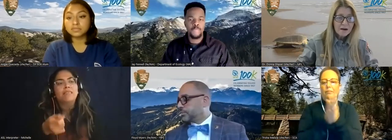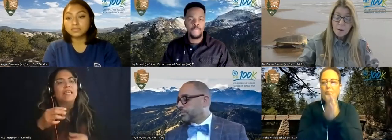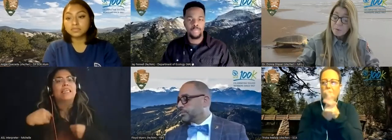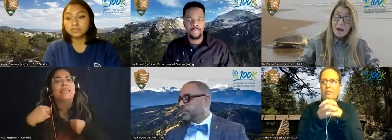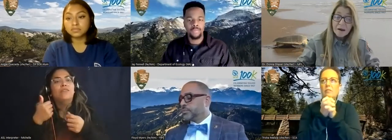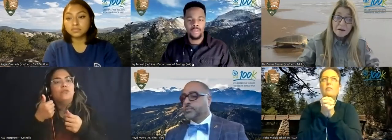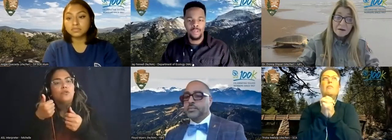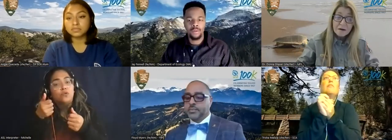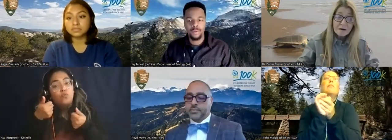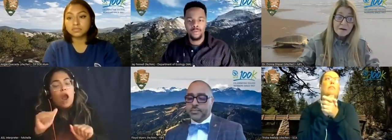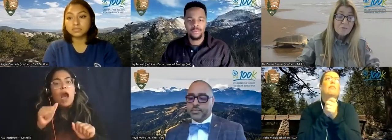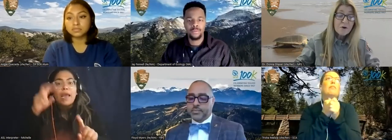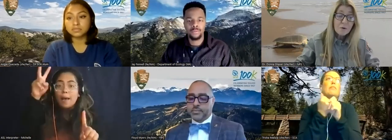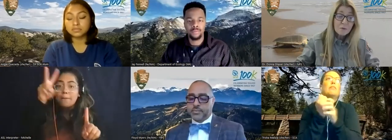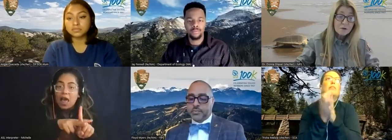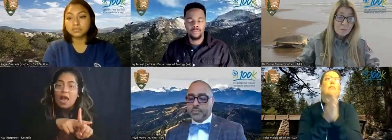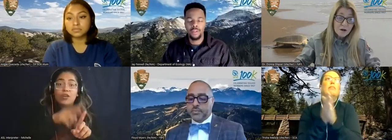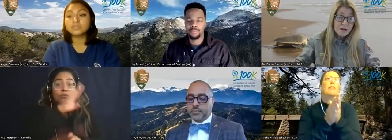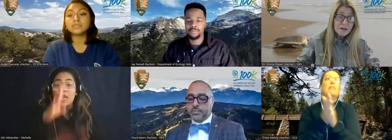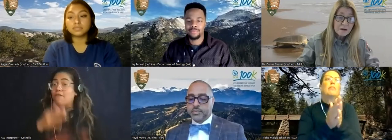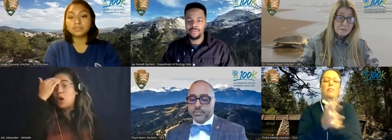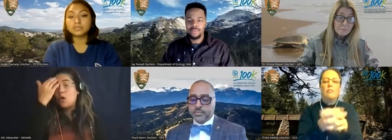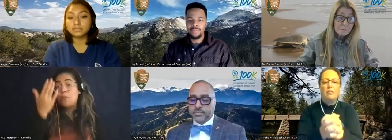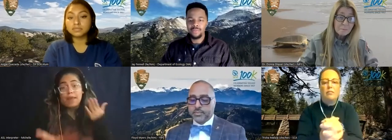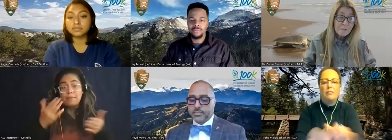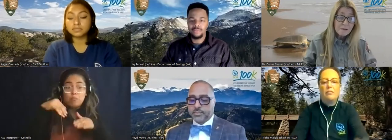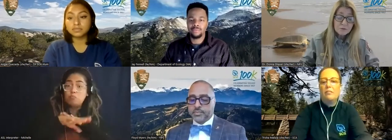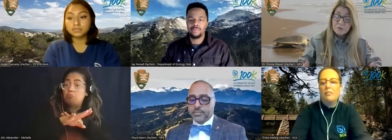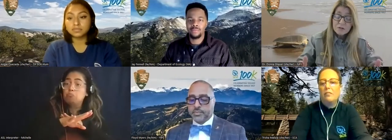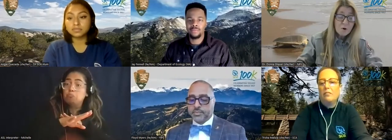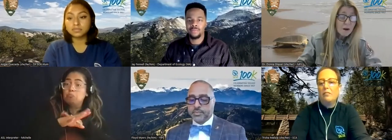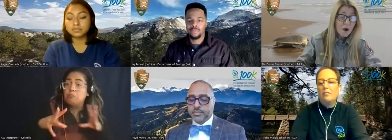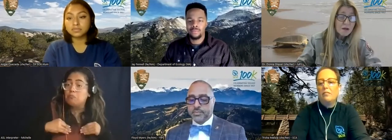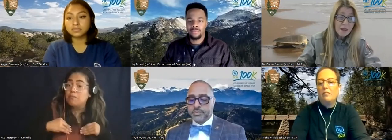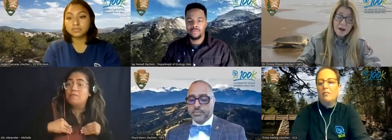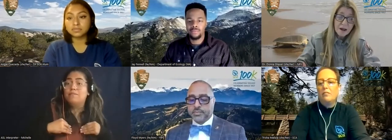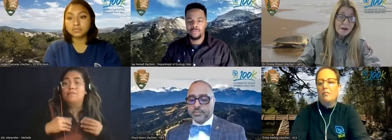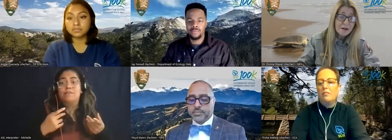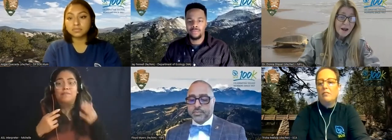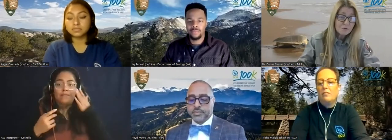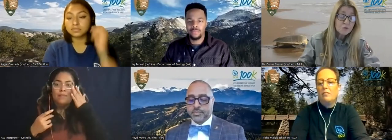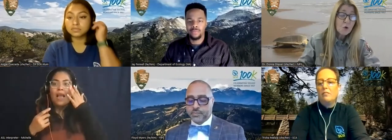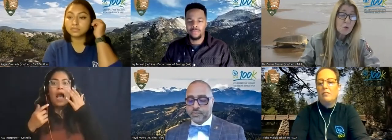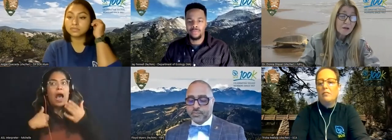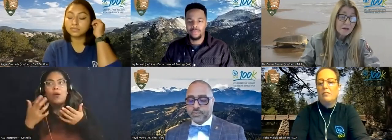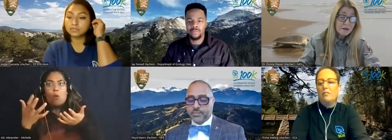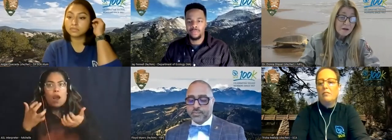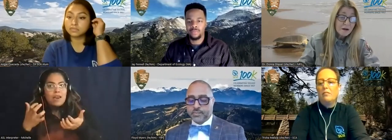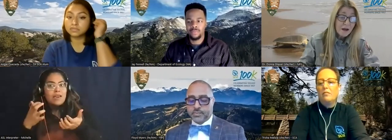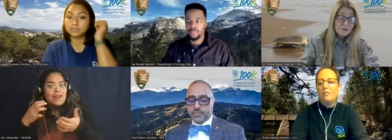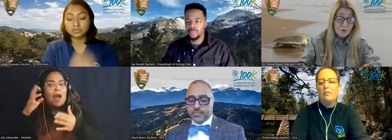try apply you never know you might get in this was the one i wanted and i got in i was so